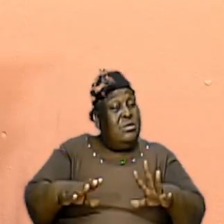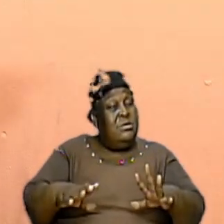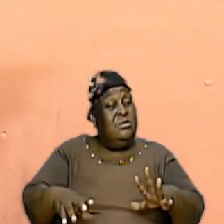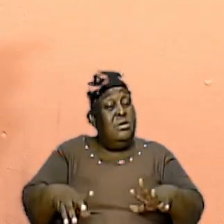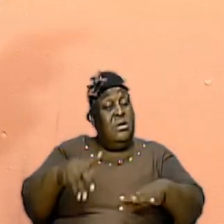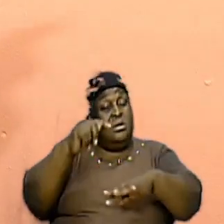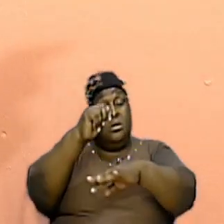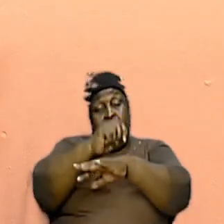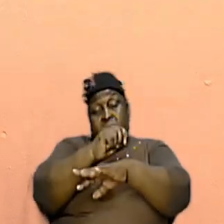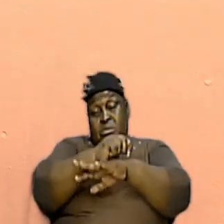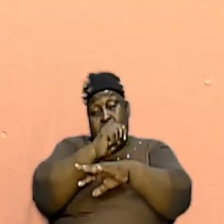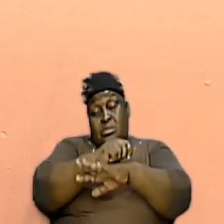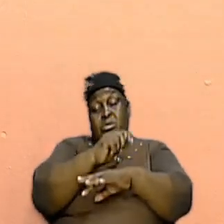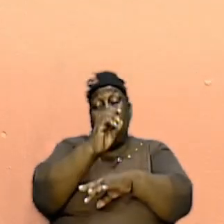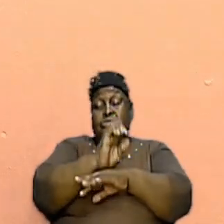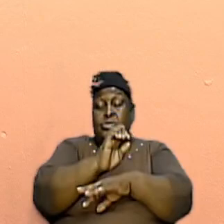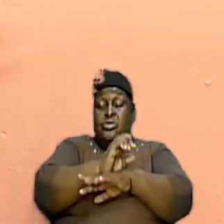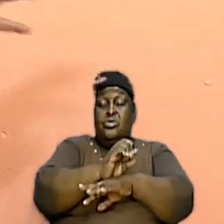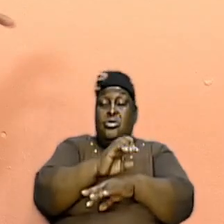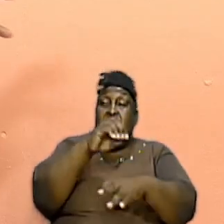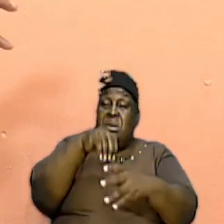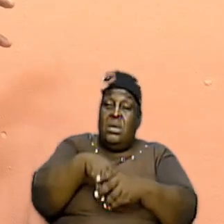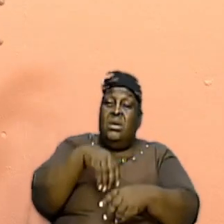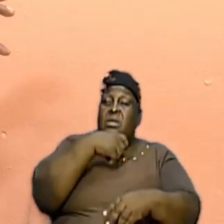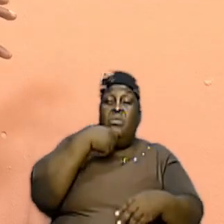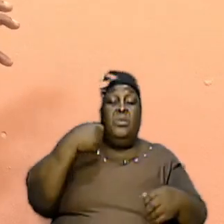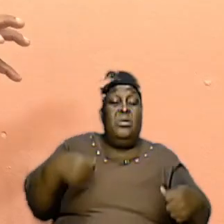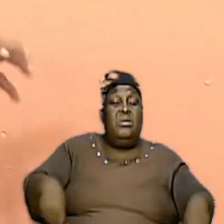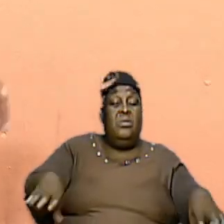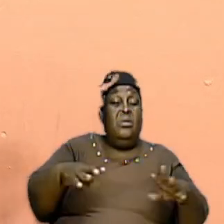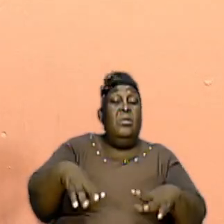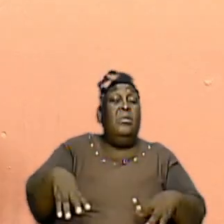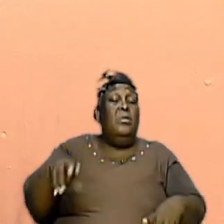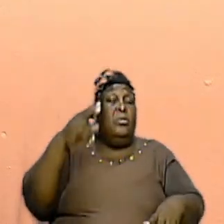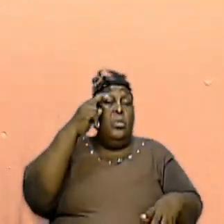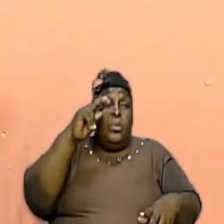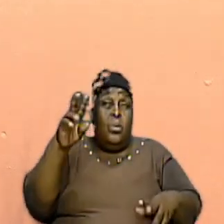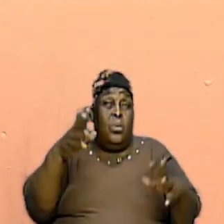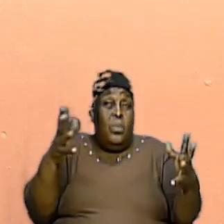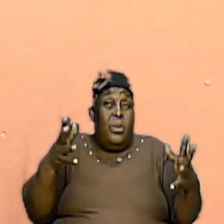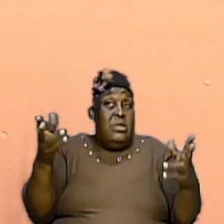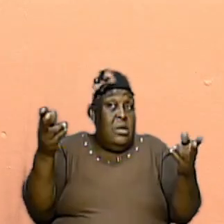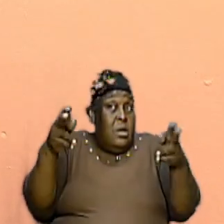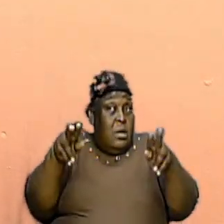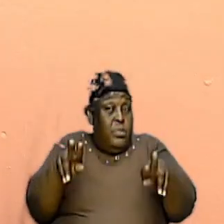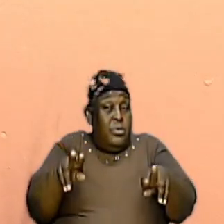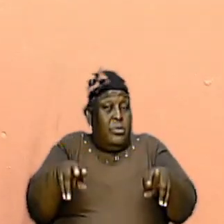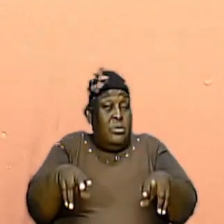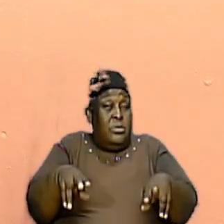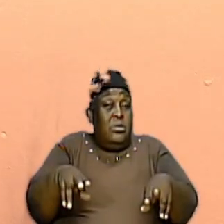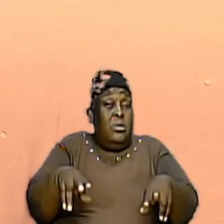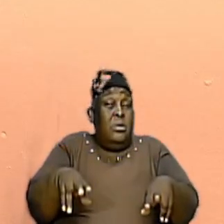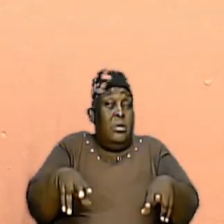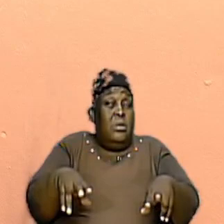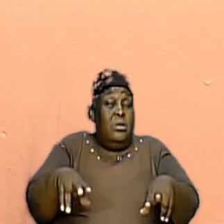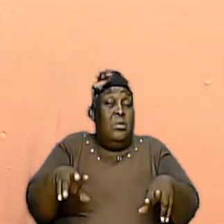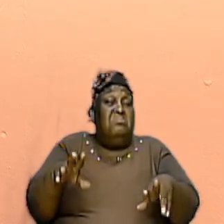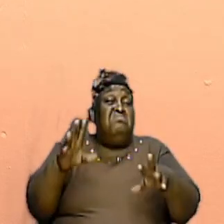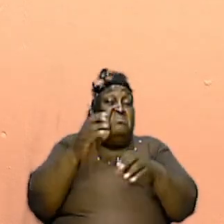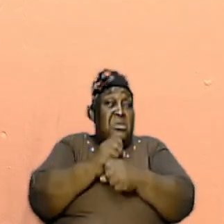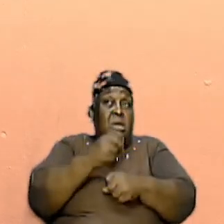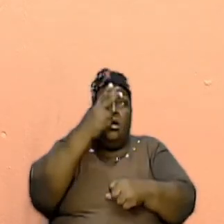Tabernacle People In The Wilderness Look At What Happened To Them And Essentially He Said Take Sleep